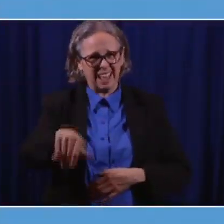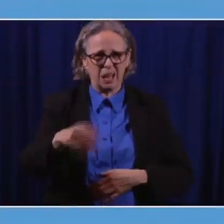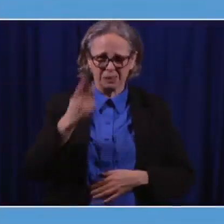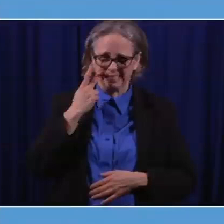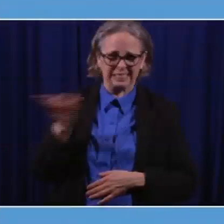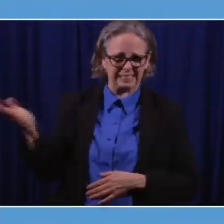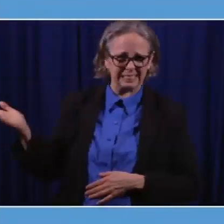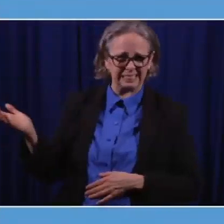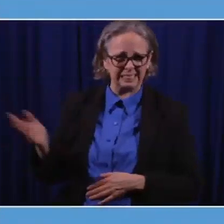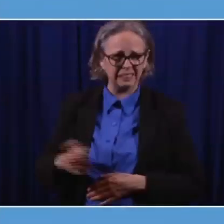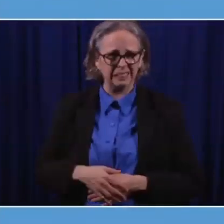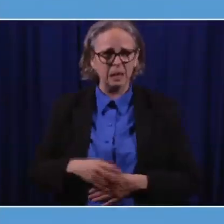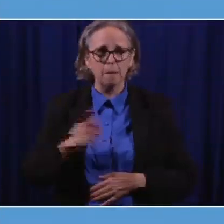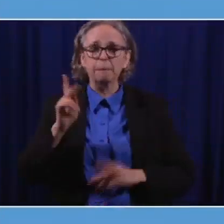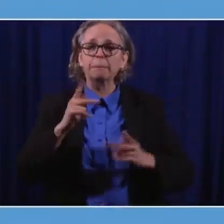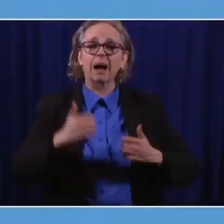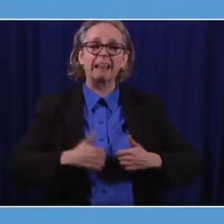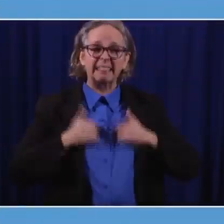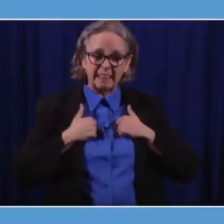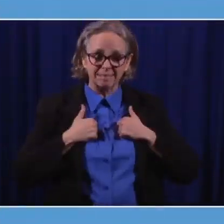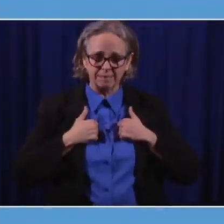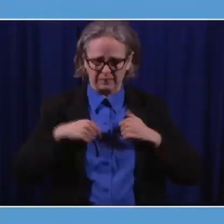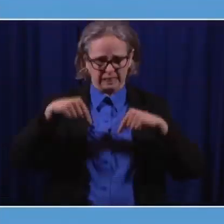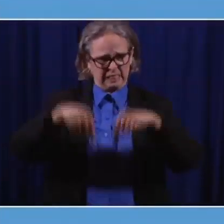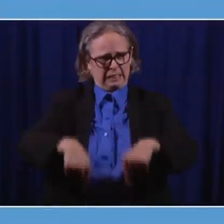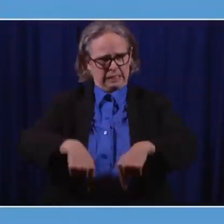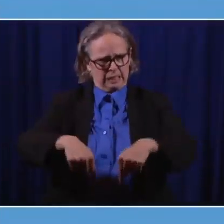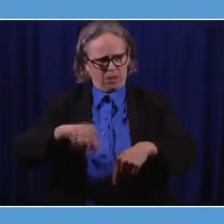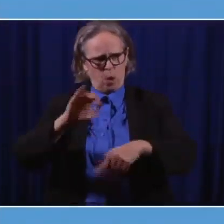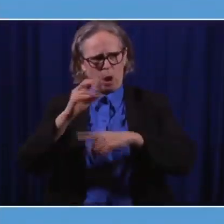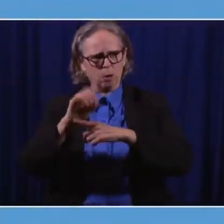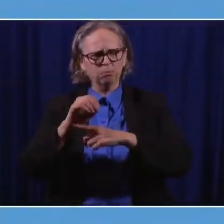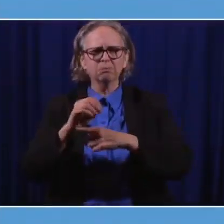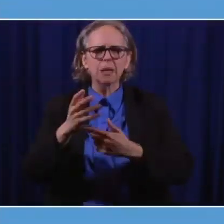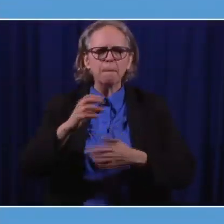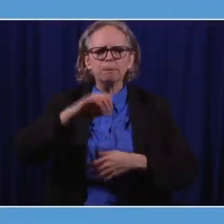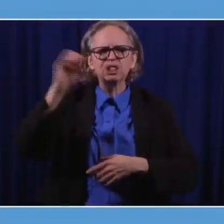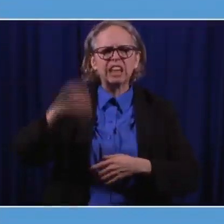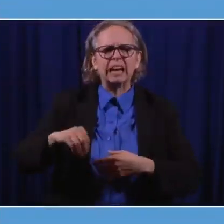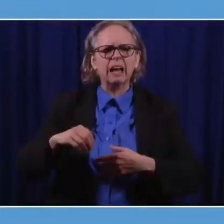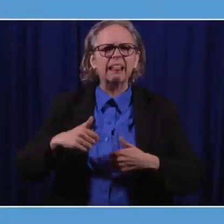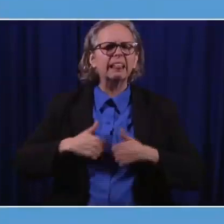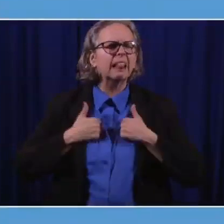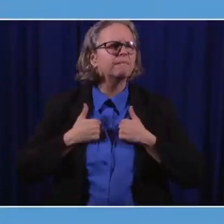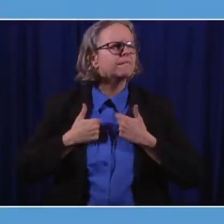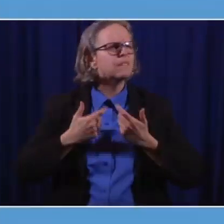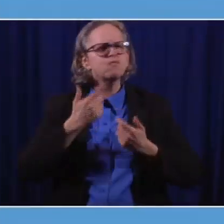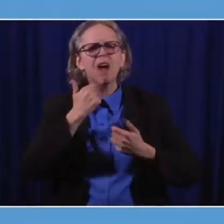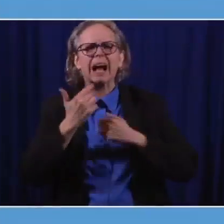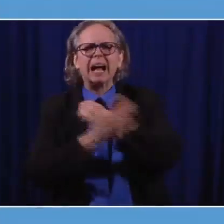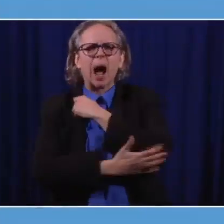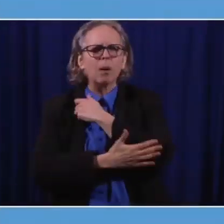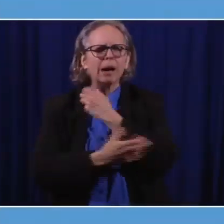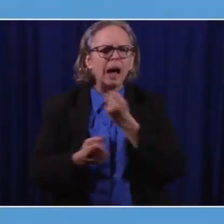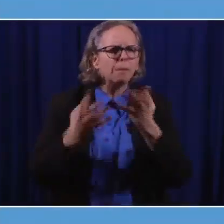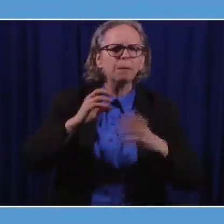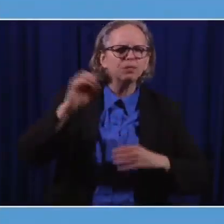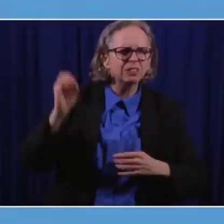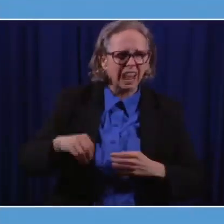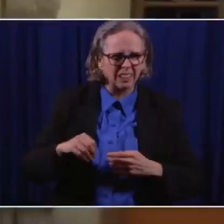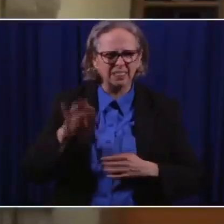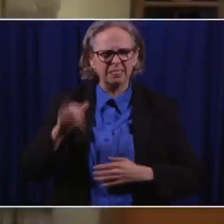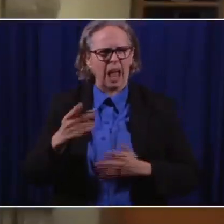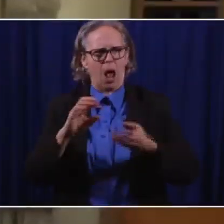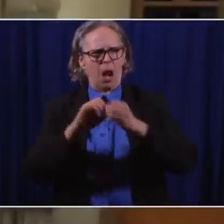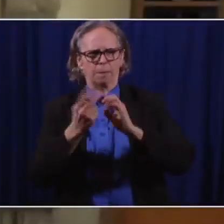red counties. And you can see how this has changed over time. And you can see today is at,